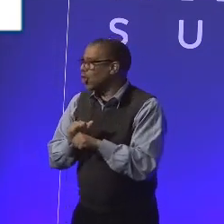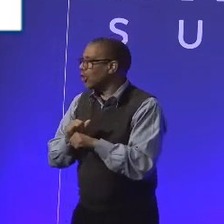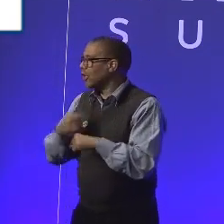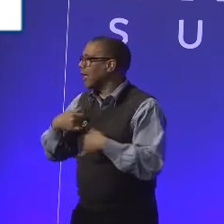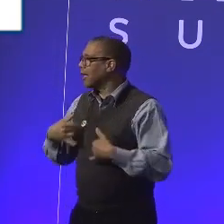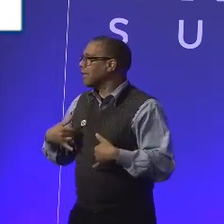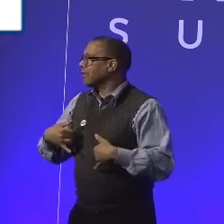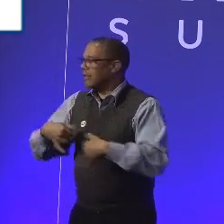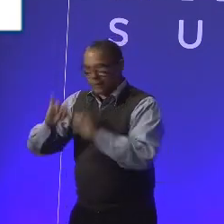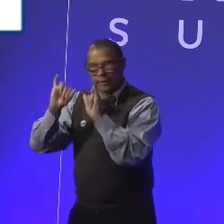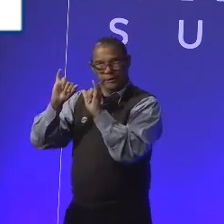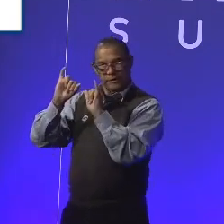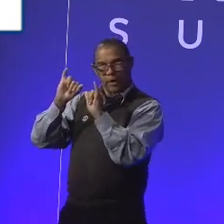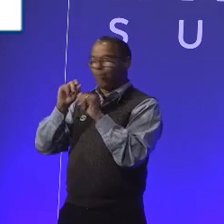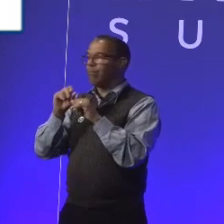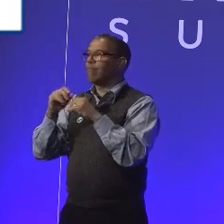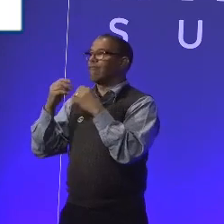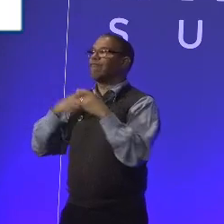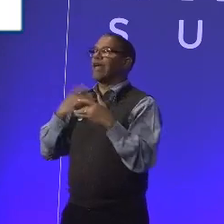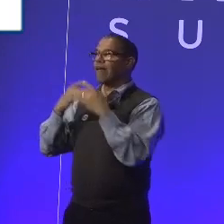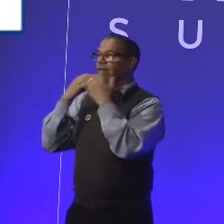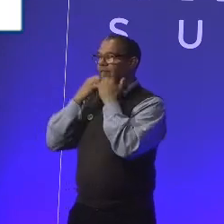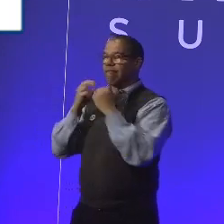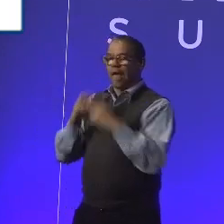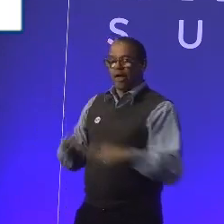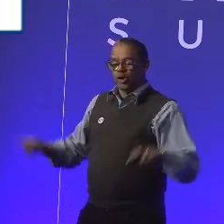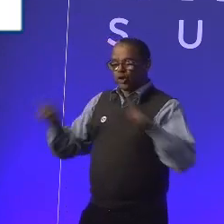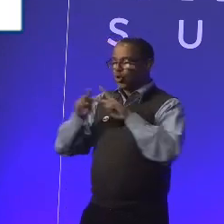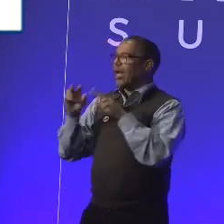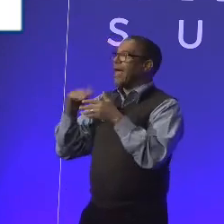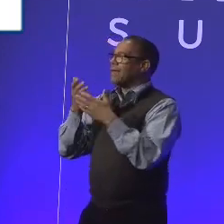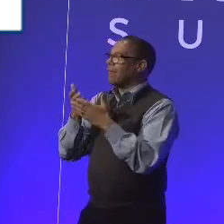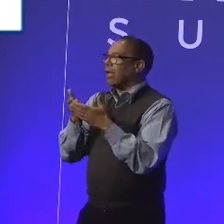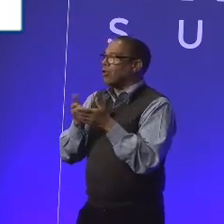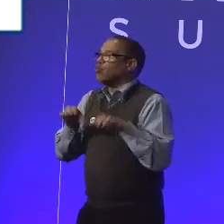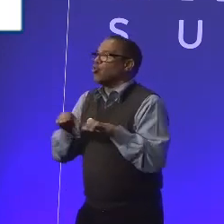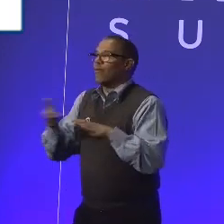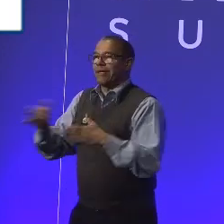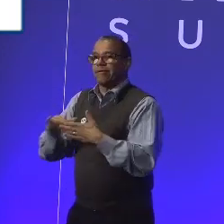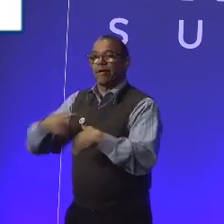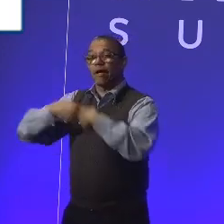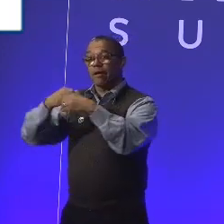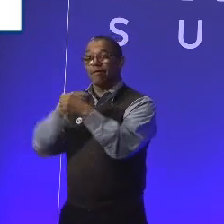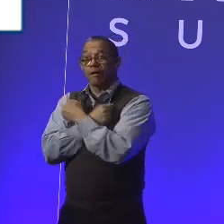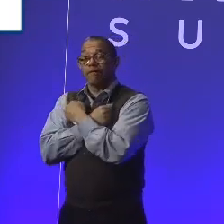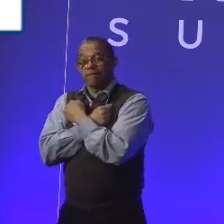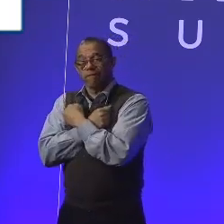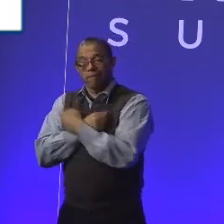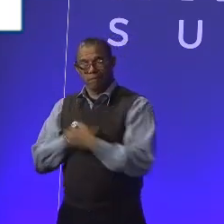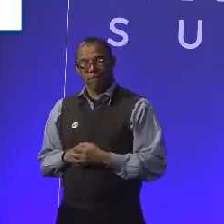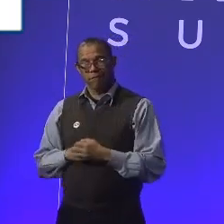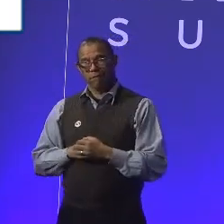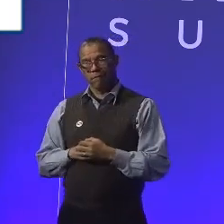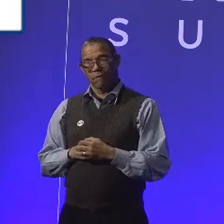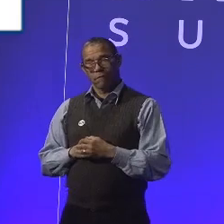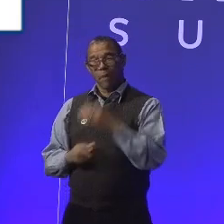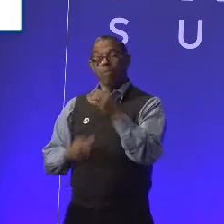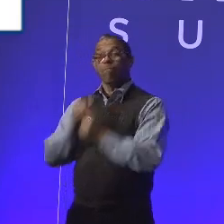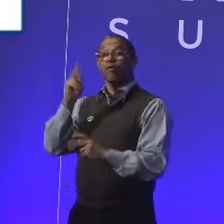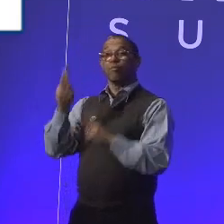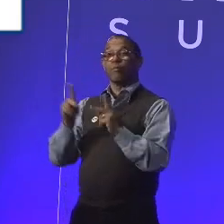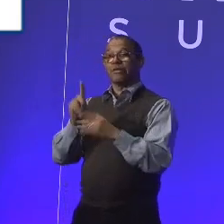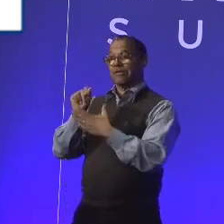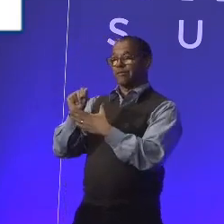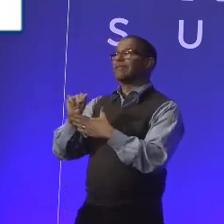valued, and I can keep doing the job that I love. And did I also know that most people with a disability,